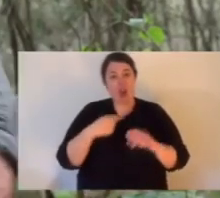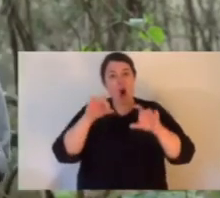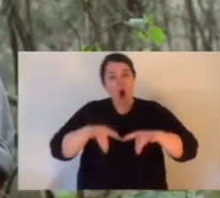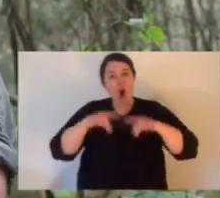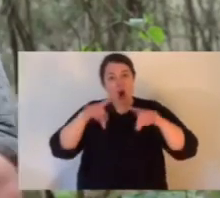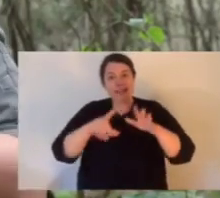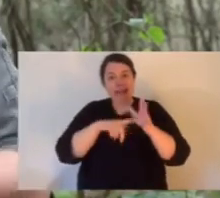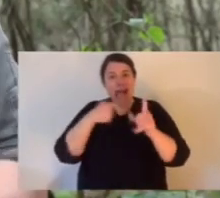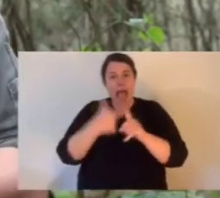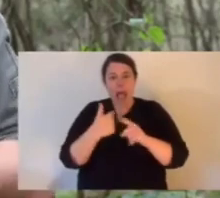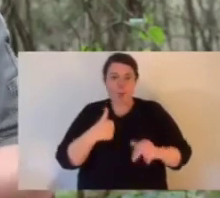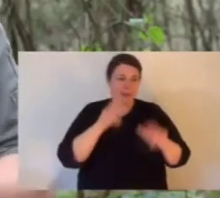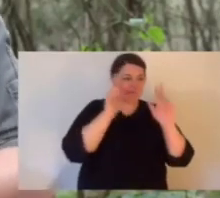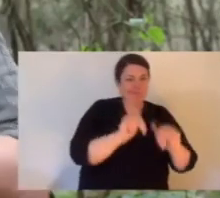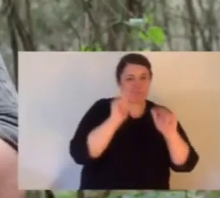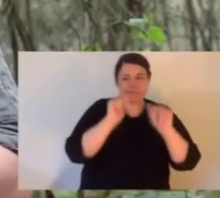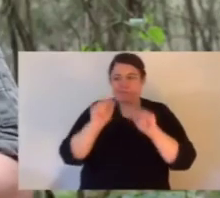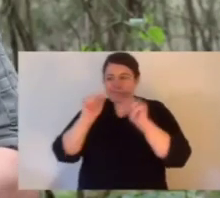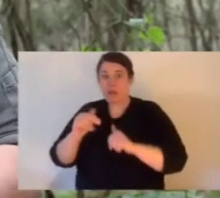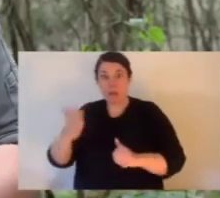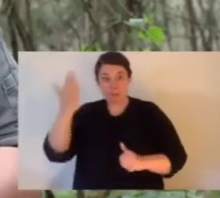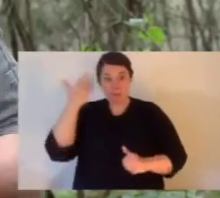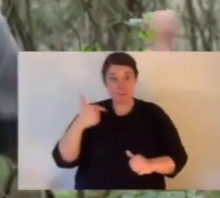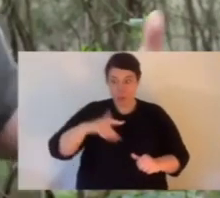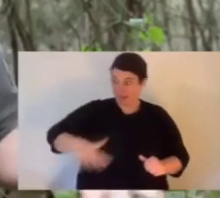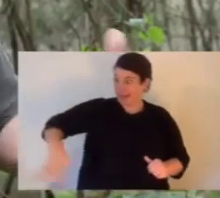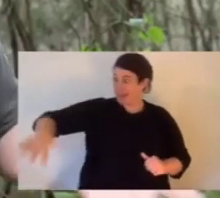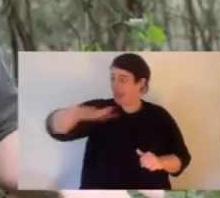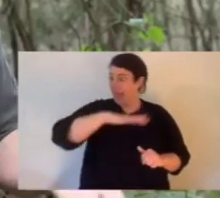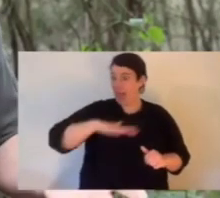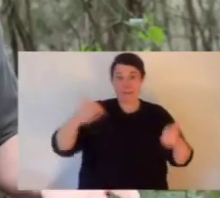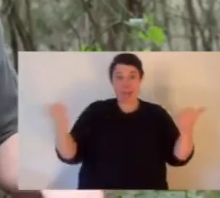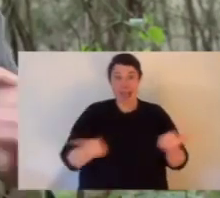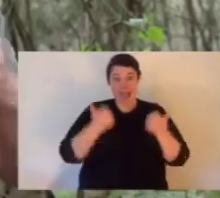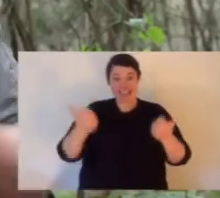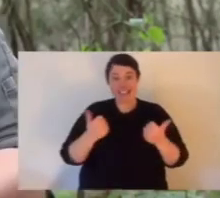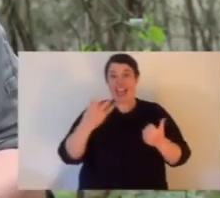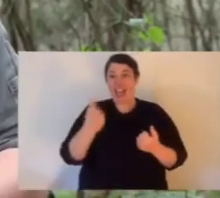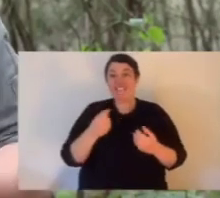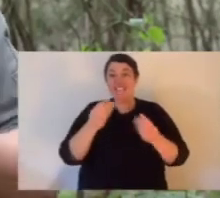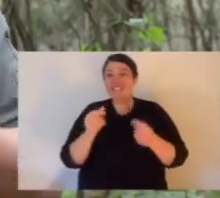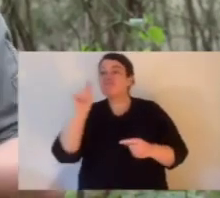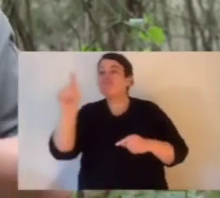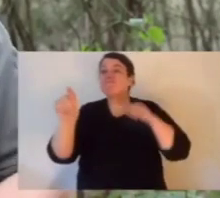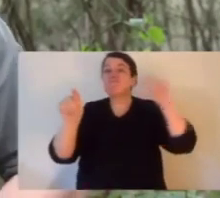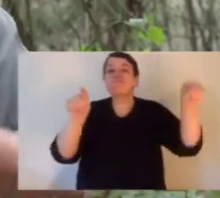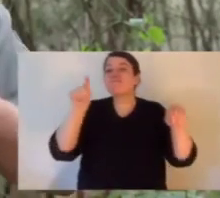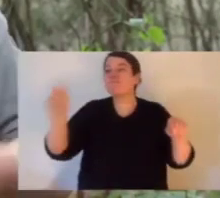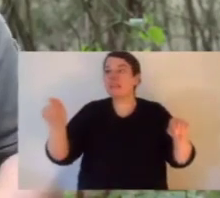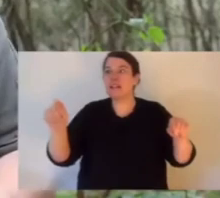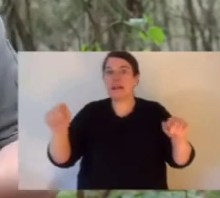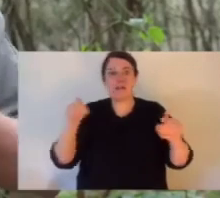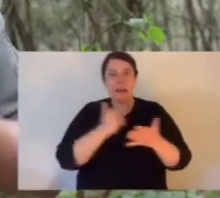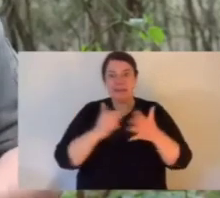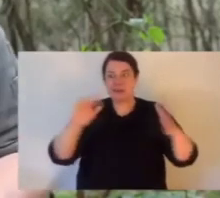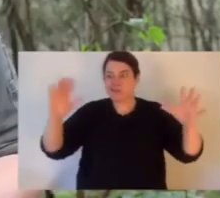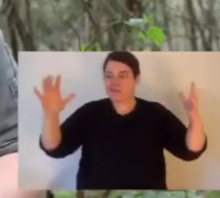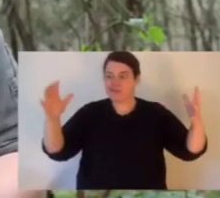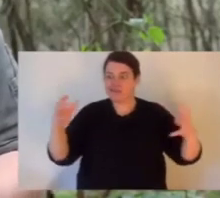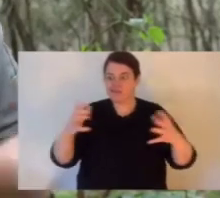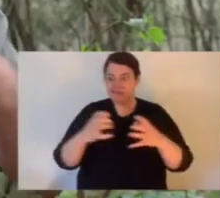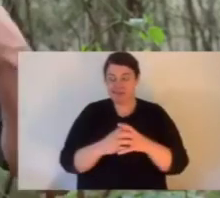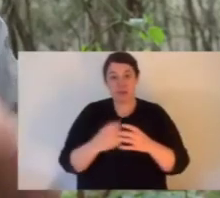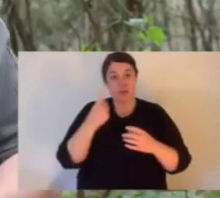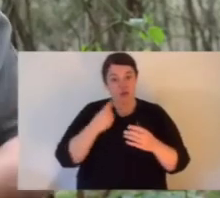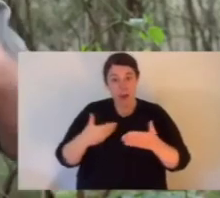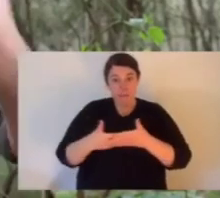And tiger quolls, which are another carnivorous marsupial, and they're not really fast. So the wallabies aren't used to facing threats like the feral